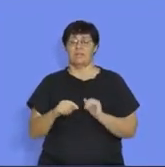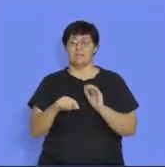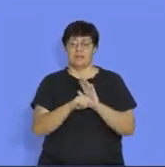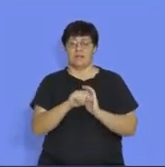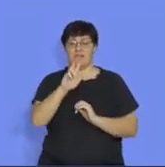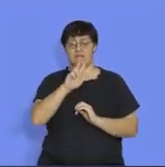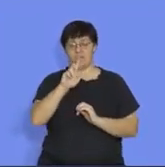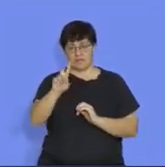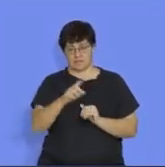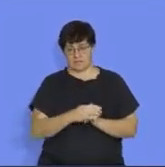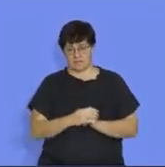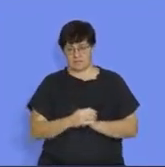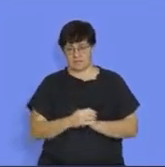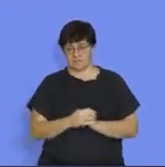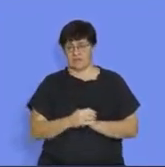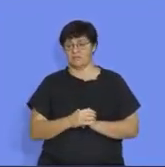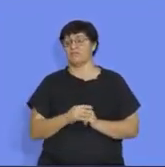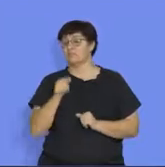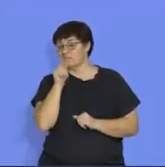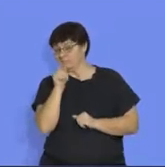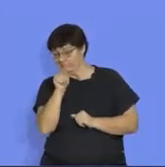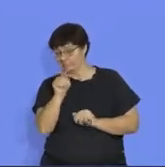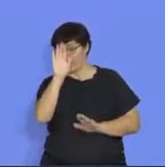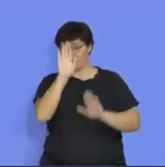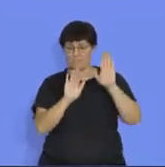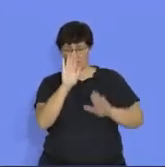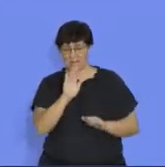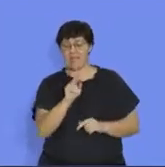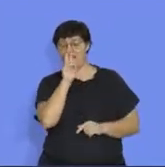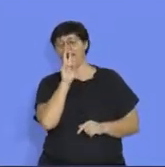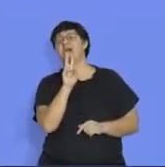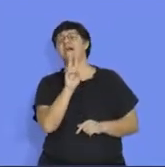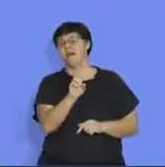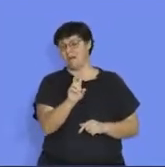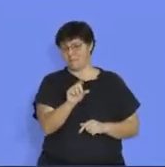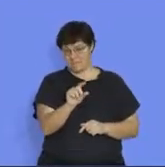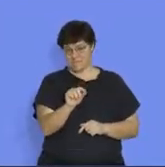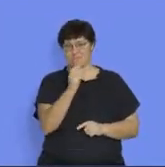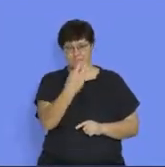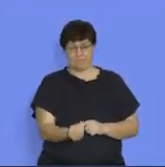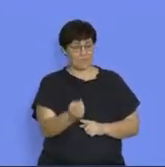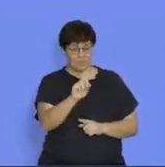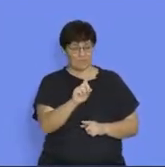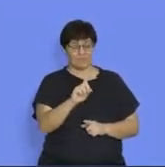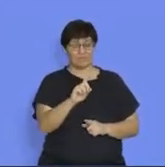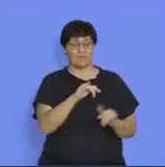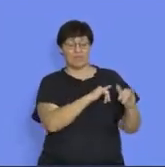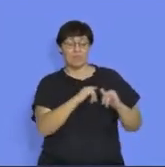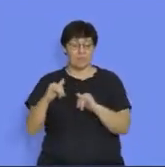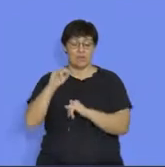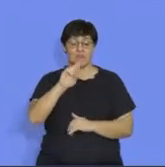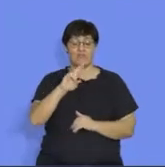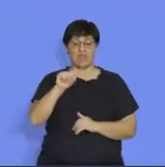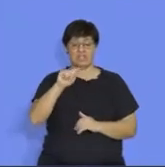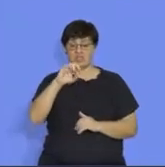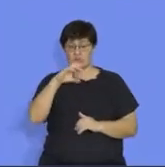is negative 81. So, for this pattern, I can actually see that my common ratio